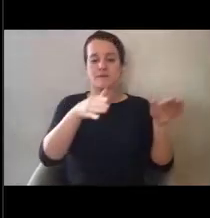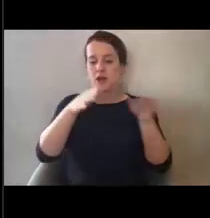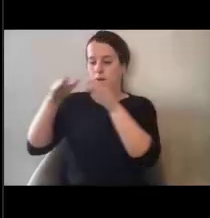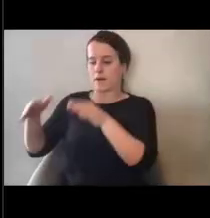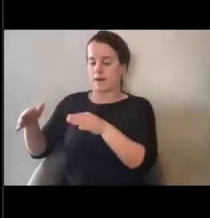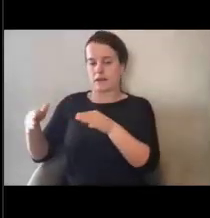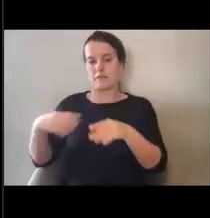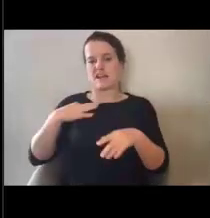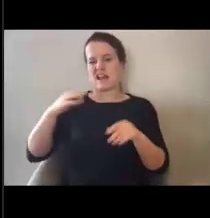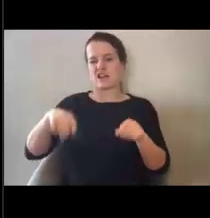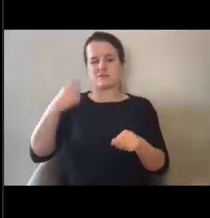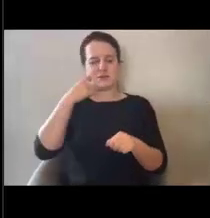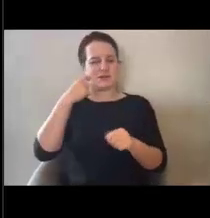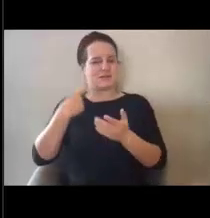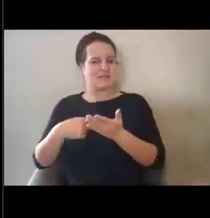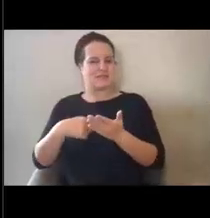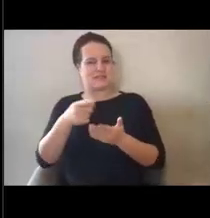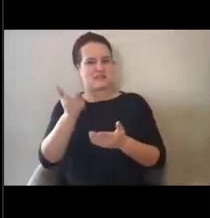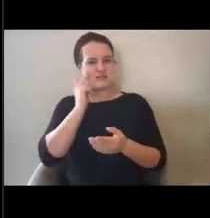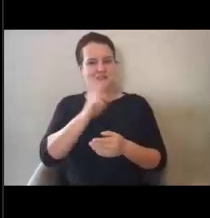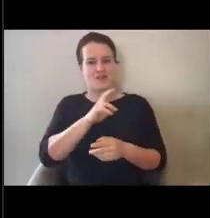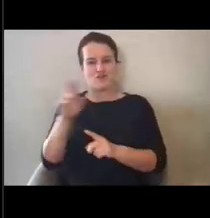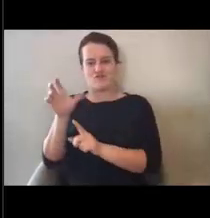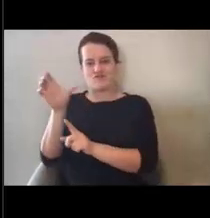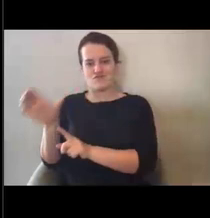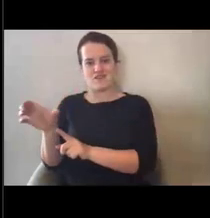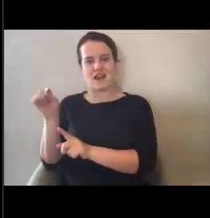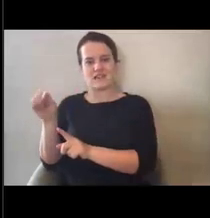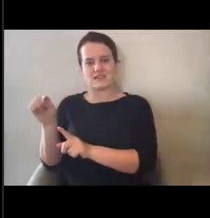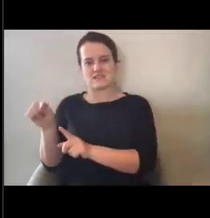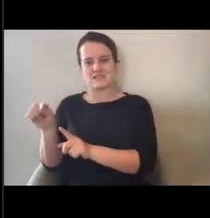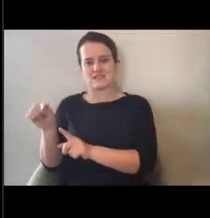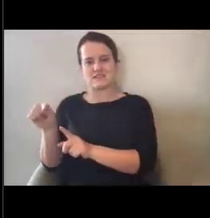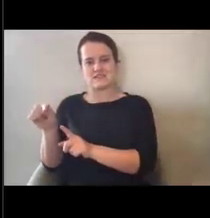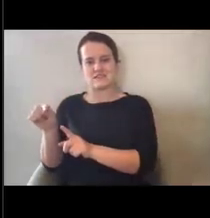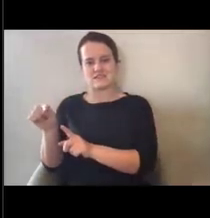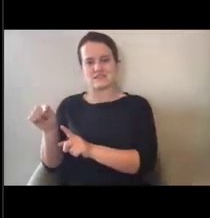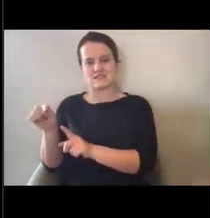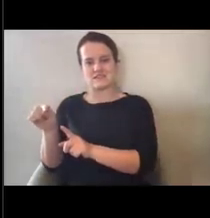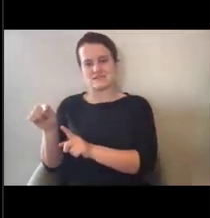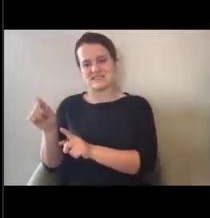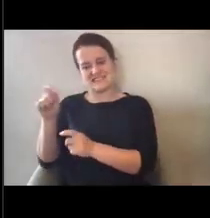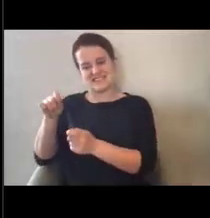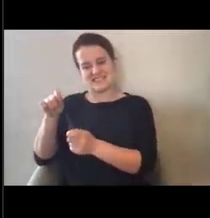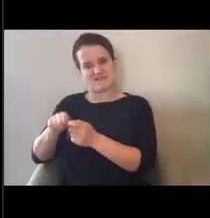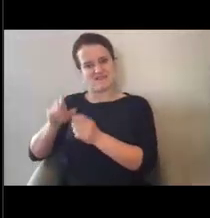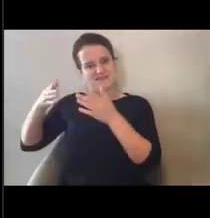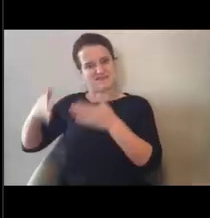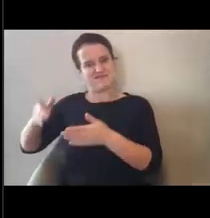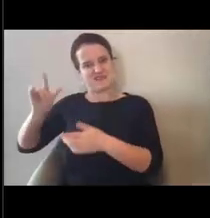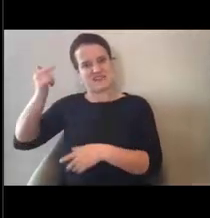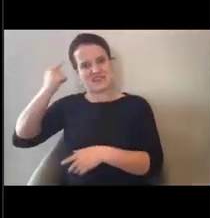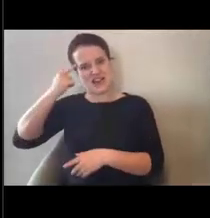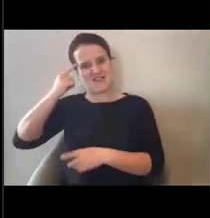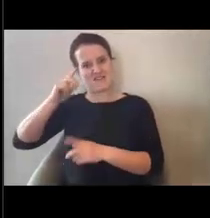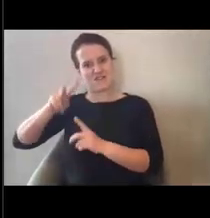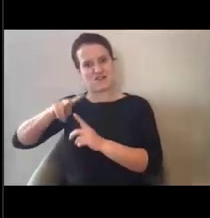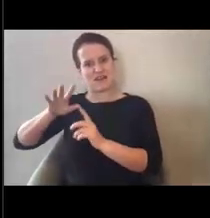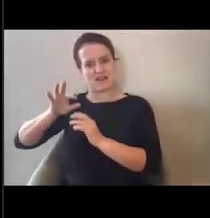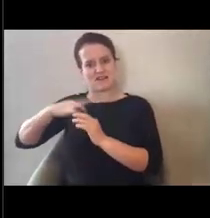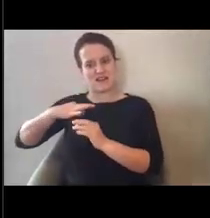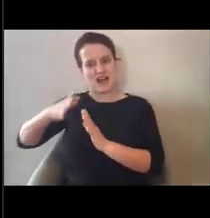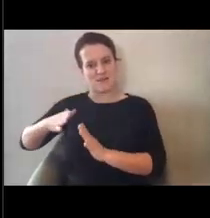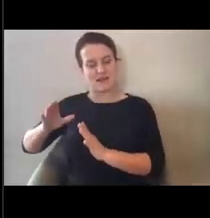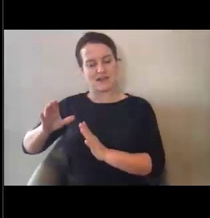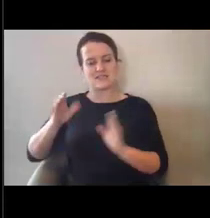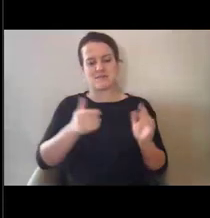pyramid we just discussed, you see on the right is really specific to government applicants, as opposed to